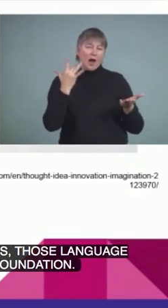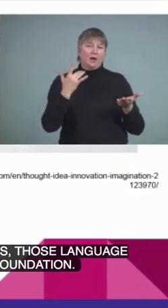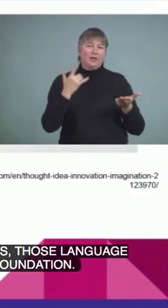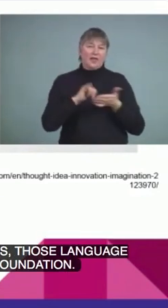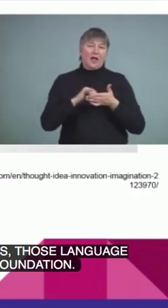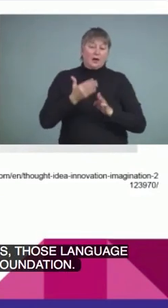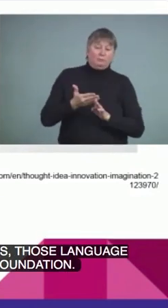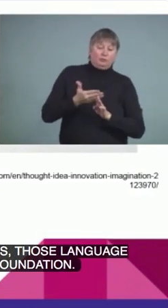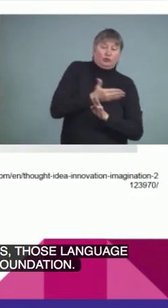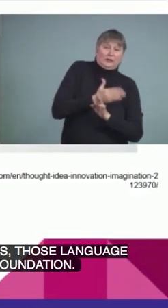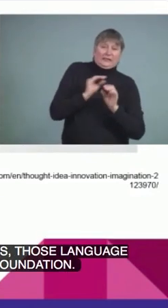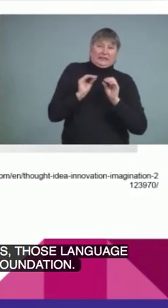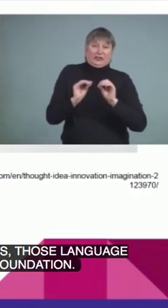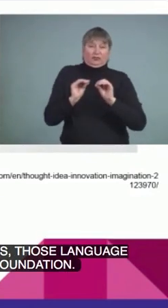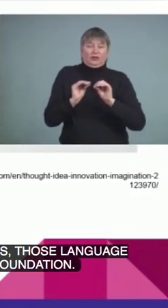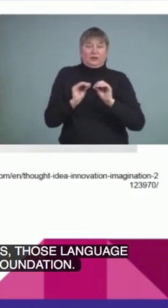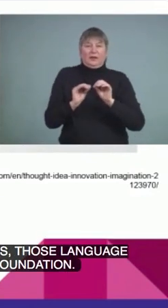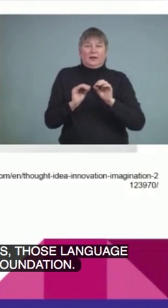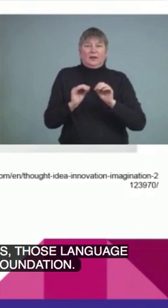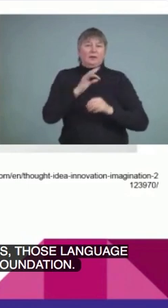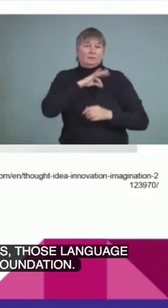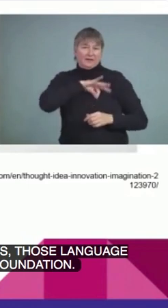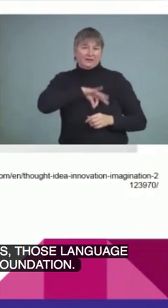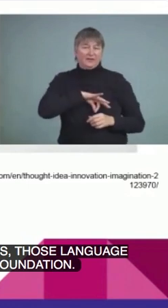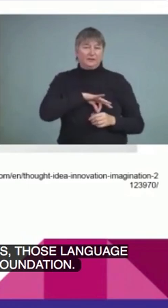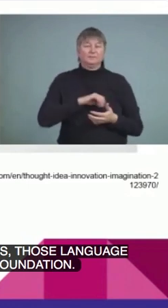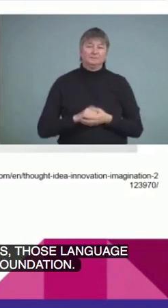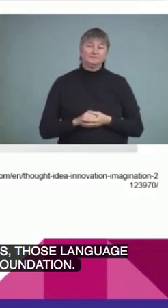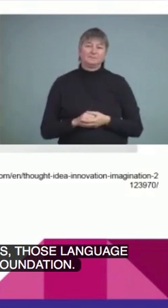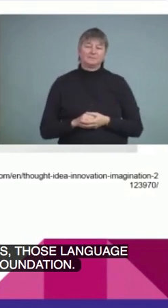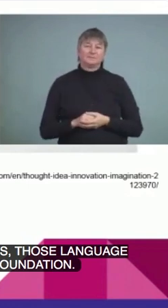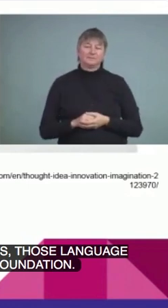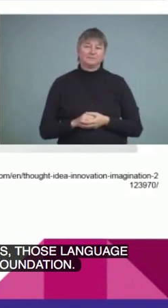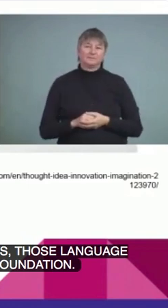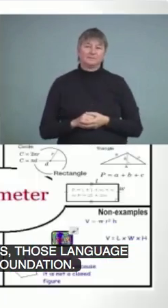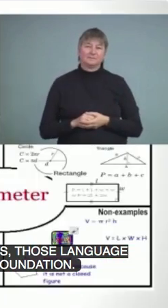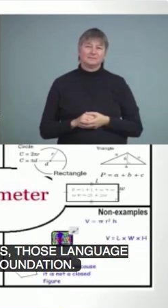because it demonstrates the greatest rate of vocabulary recognition.